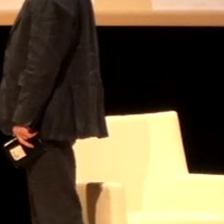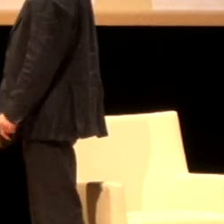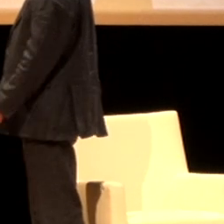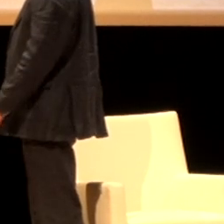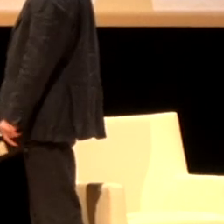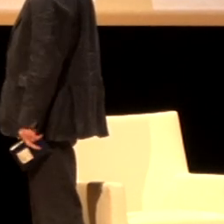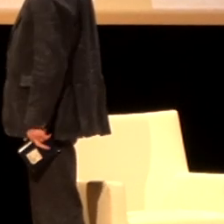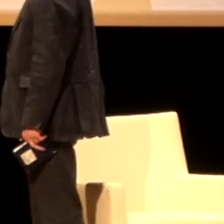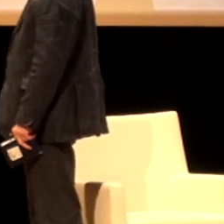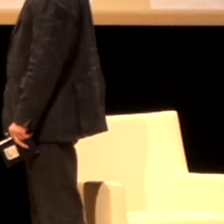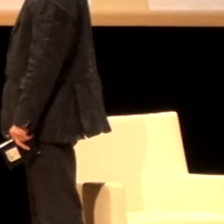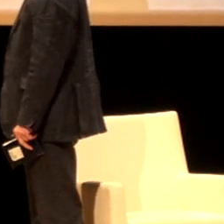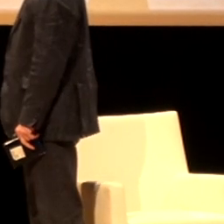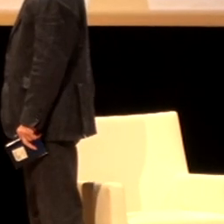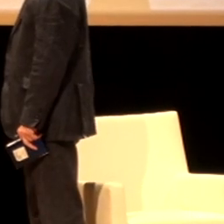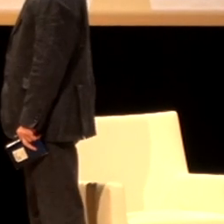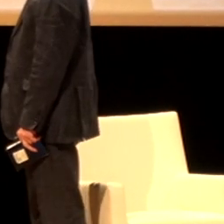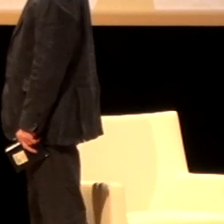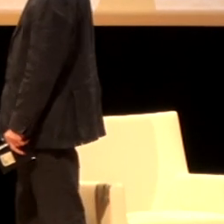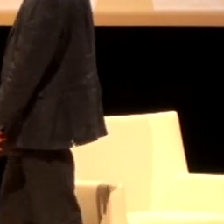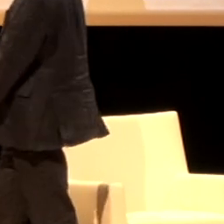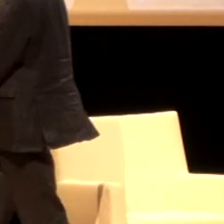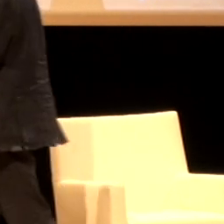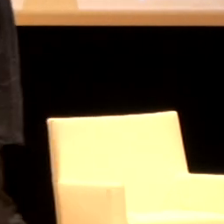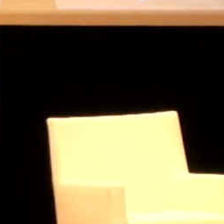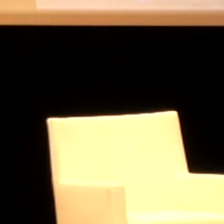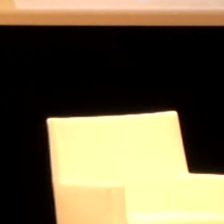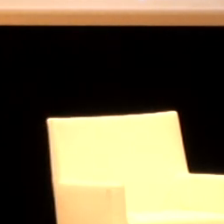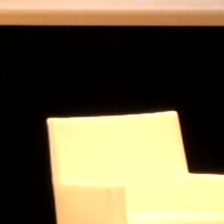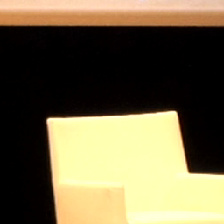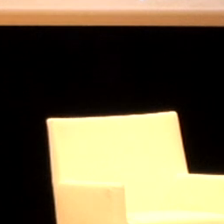today. That's true. Thank you. So, I give you the floor. Thank you very much.